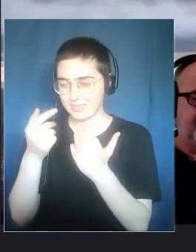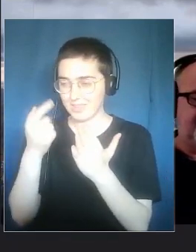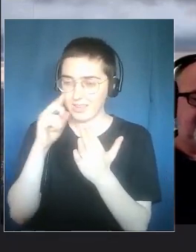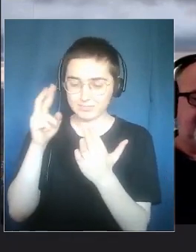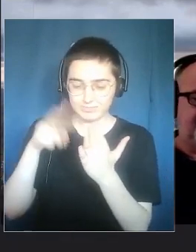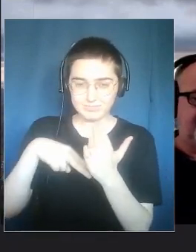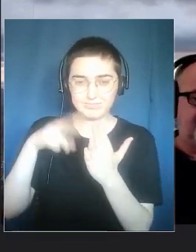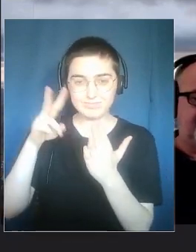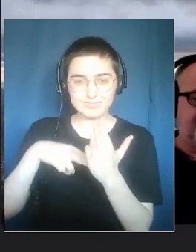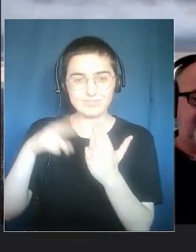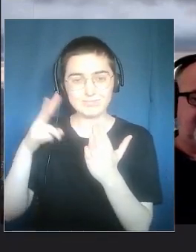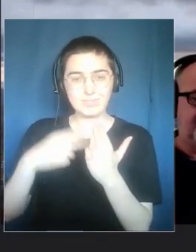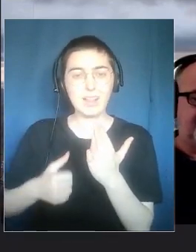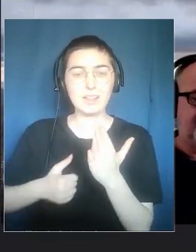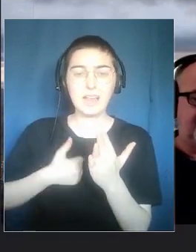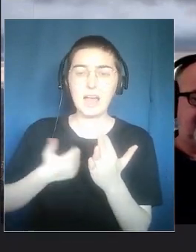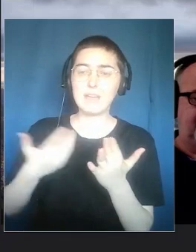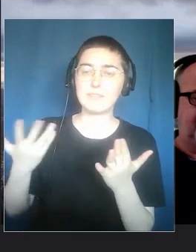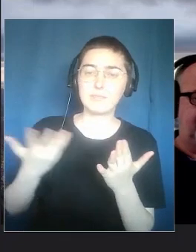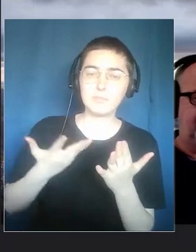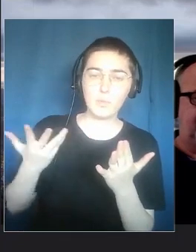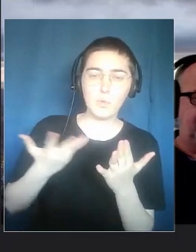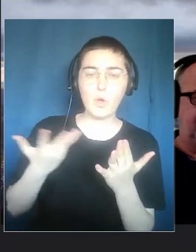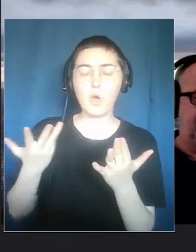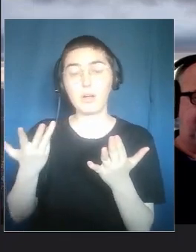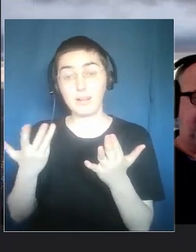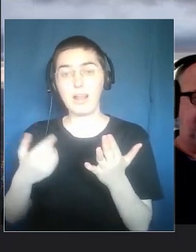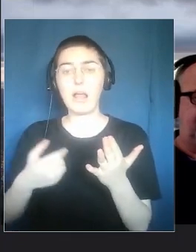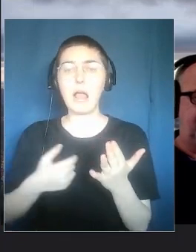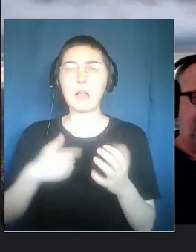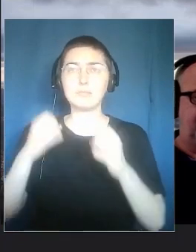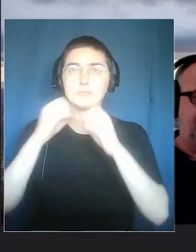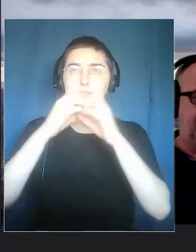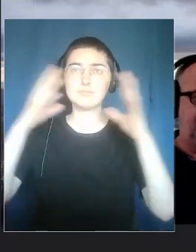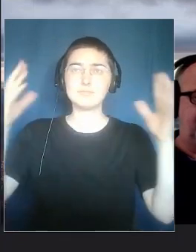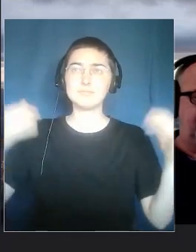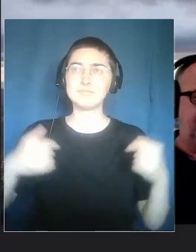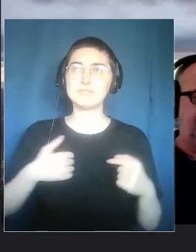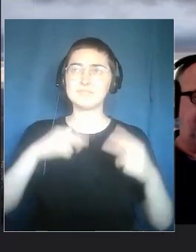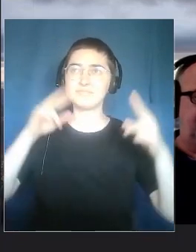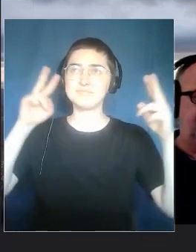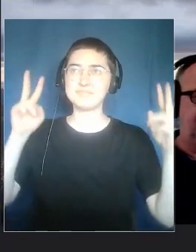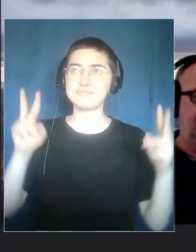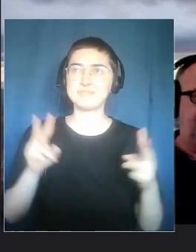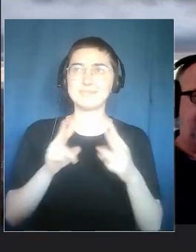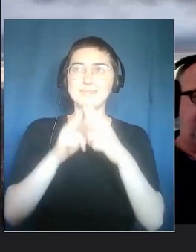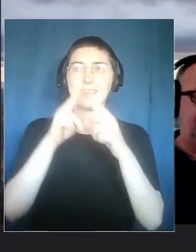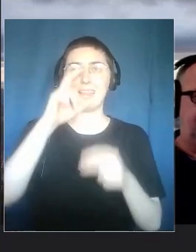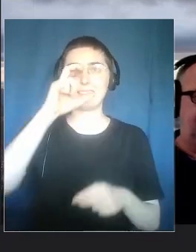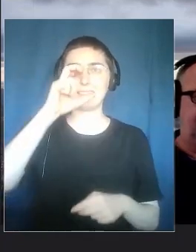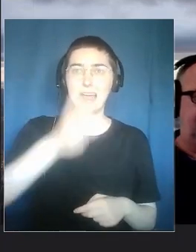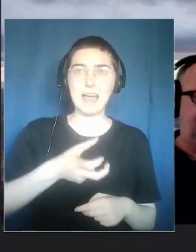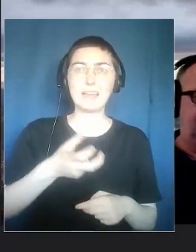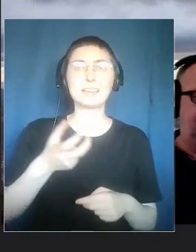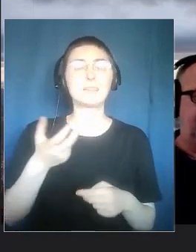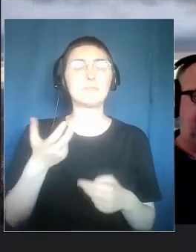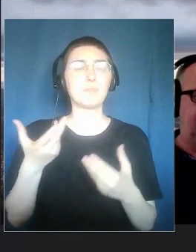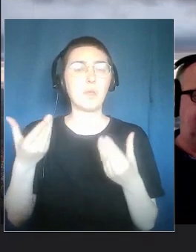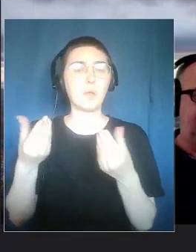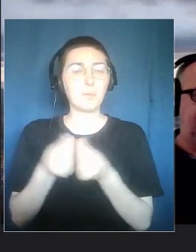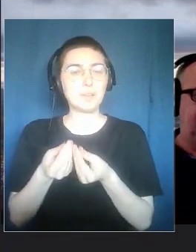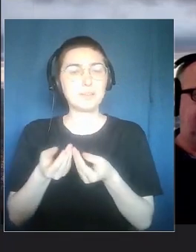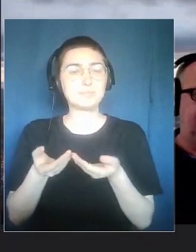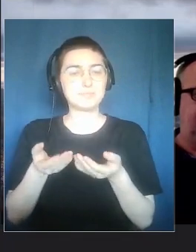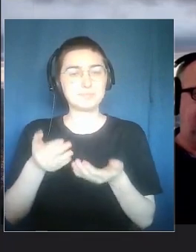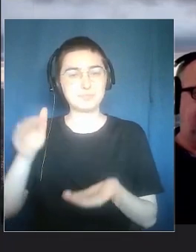of the author that are not that famous and I imagine